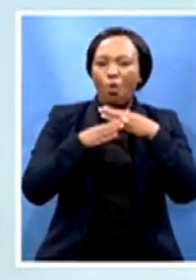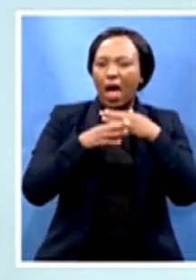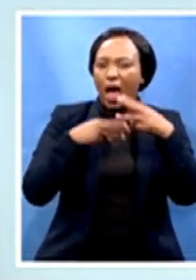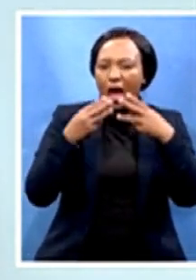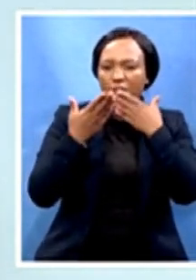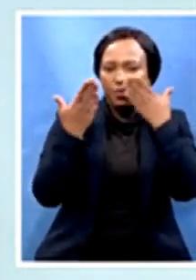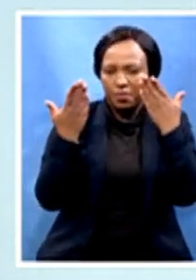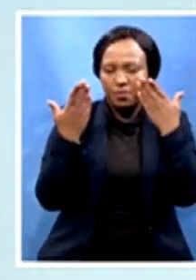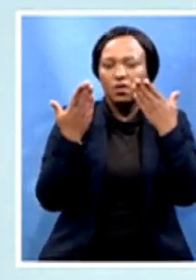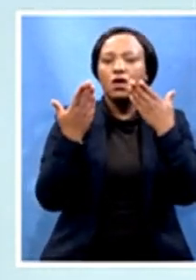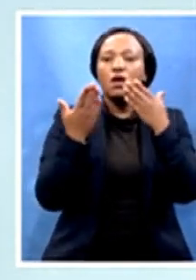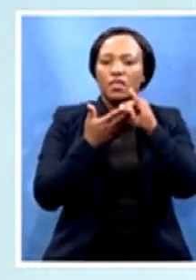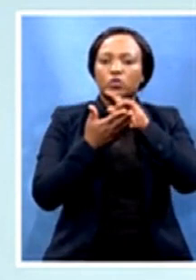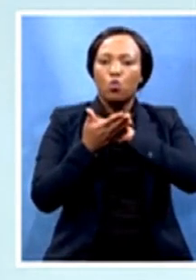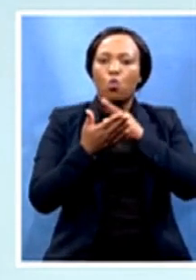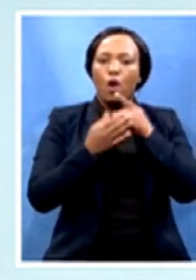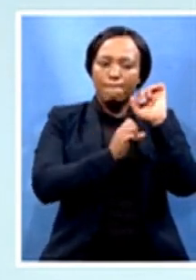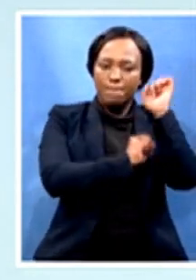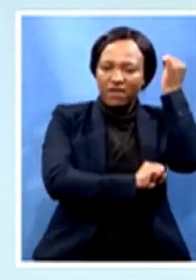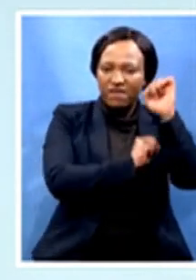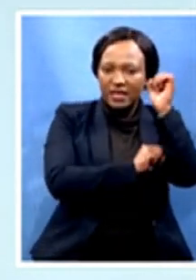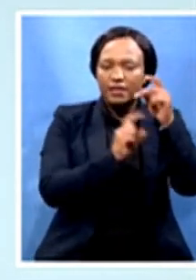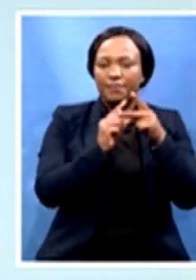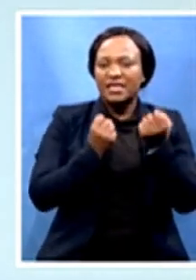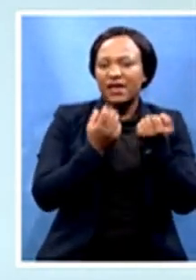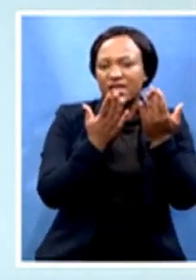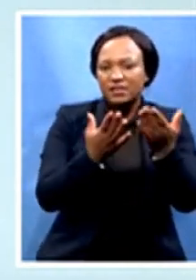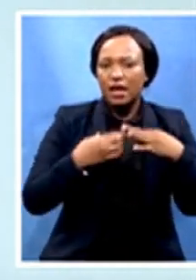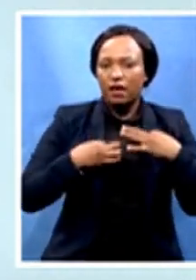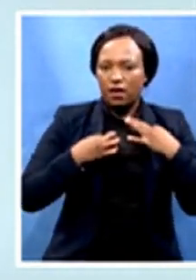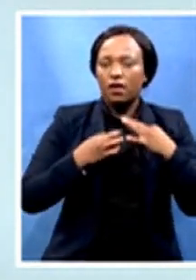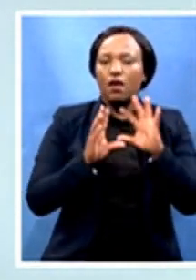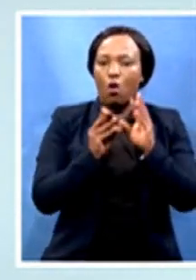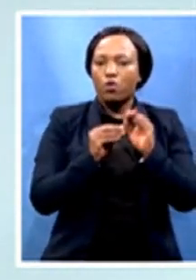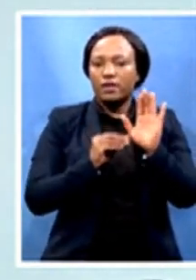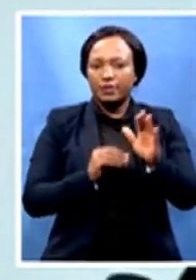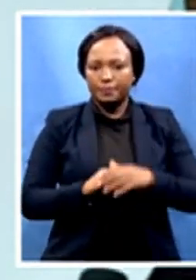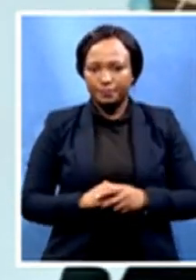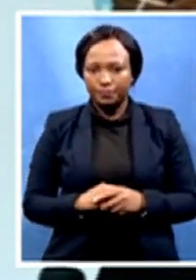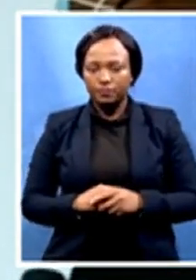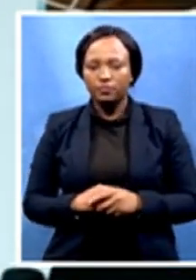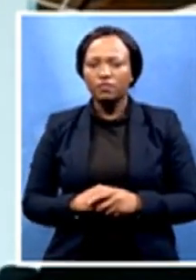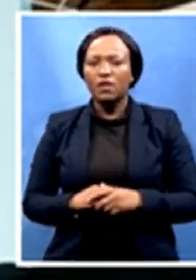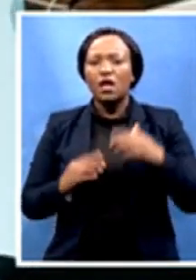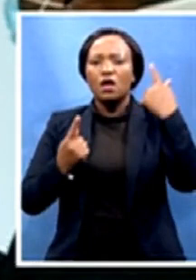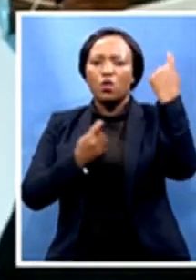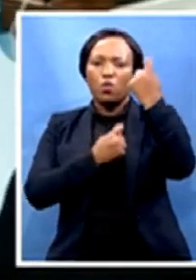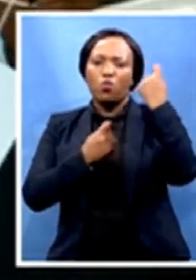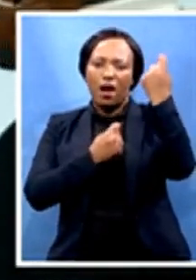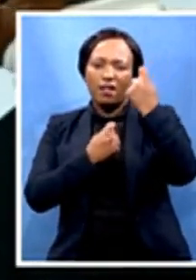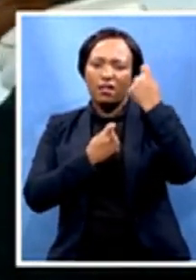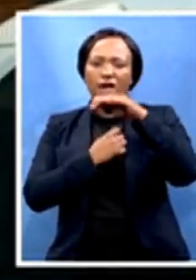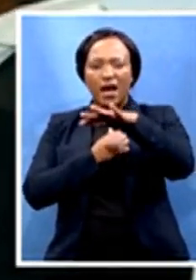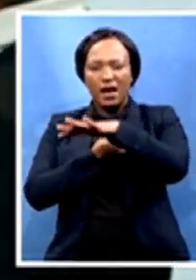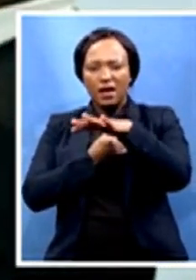the services sector, and all of that. Rural areas, they often, sometimes, they would say they get forgotten by government.